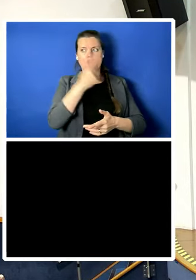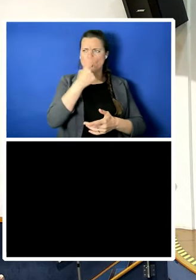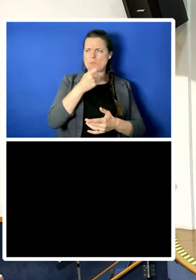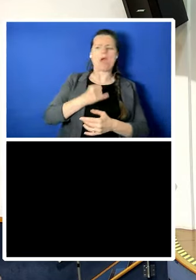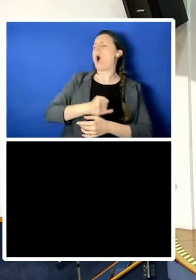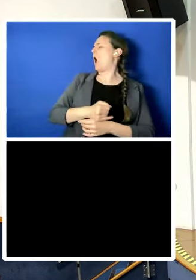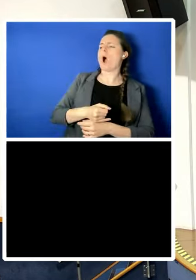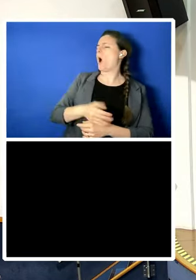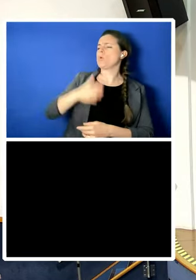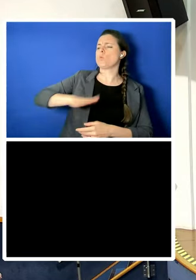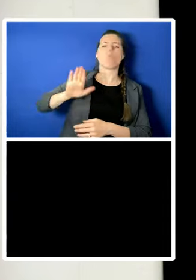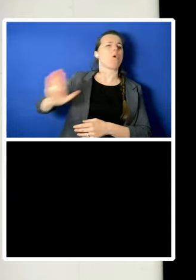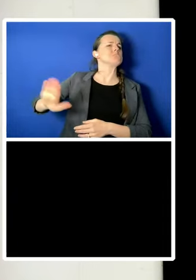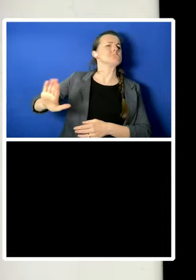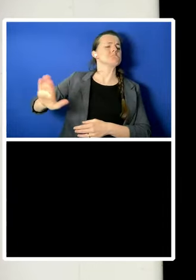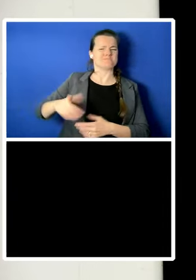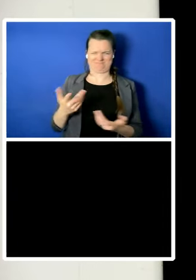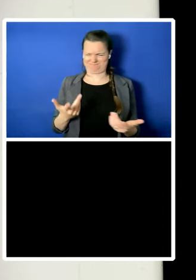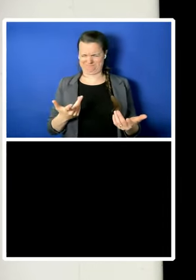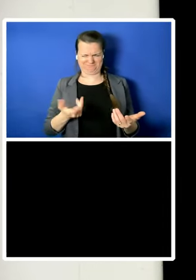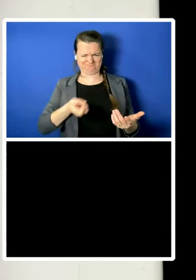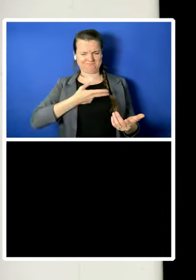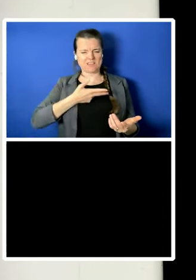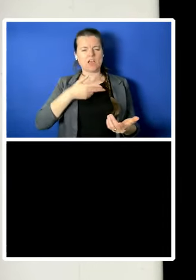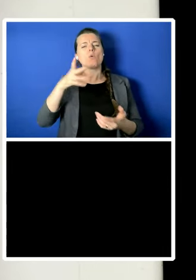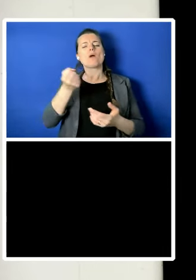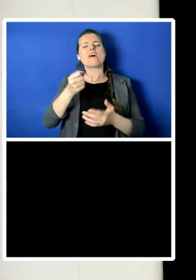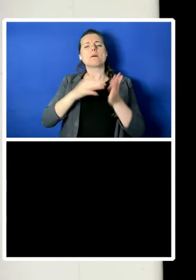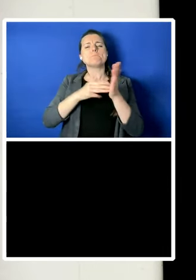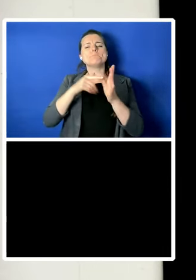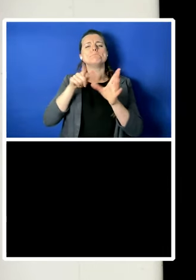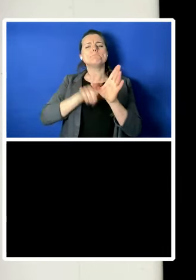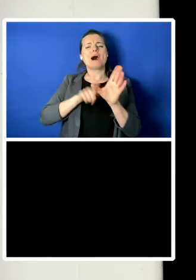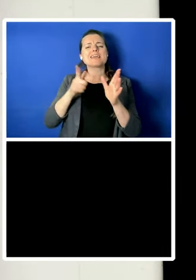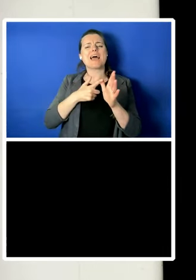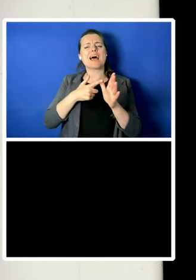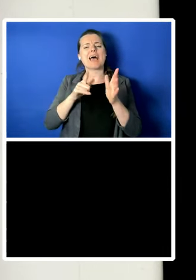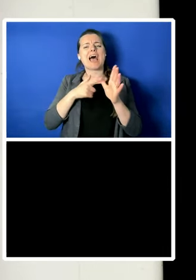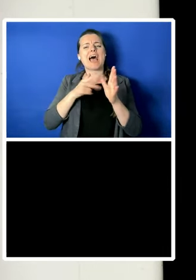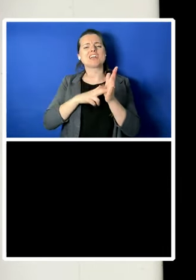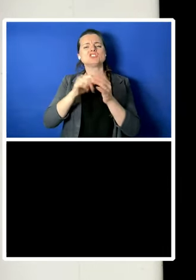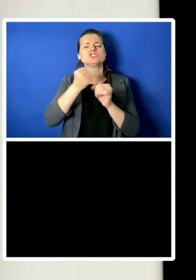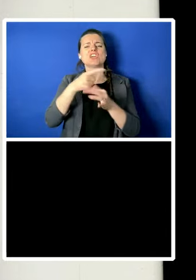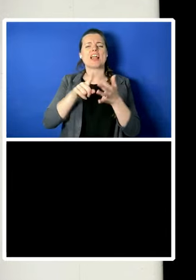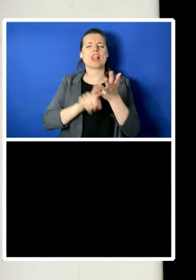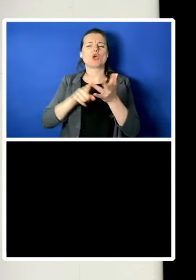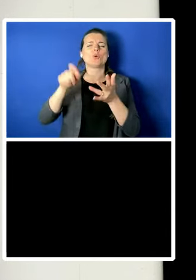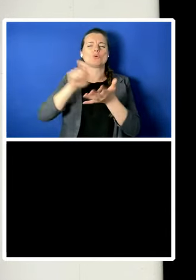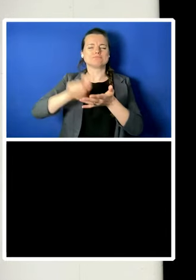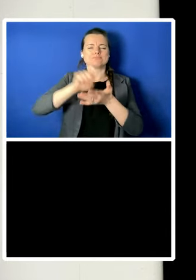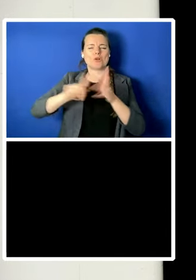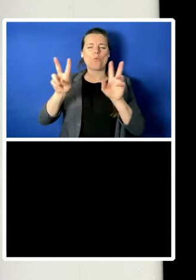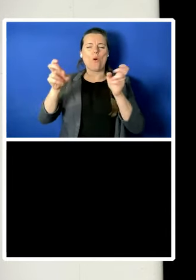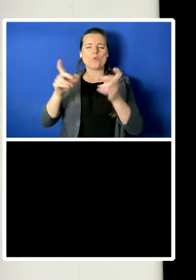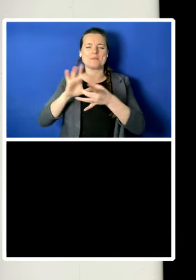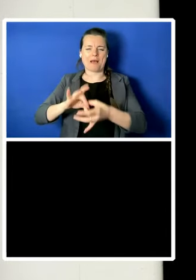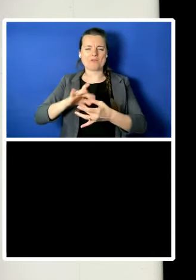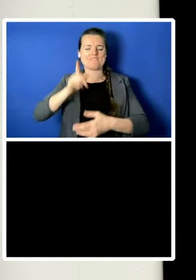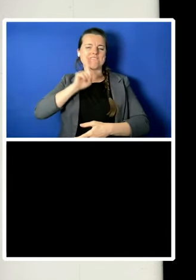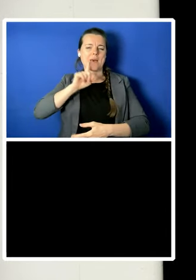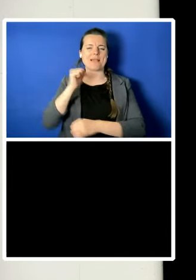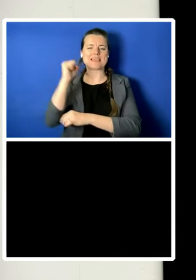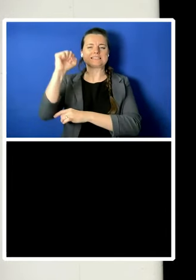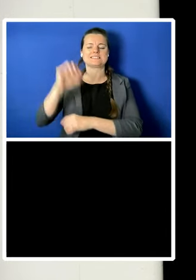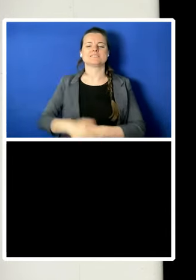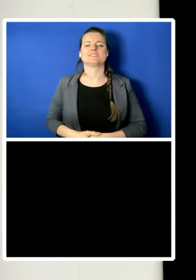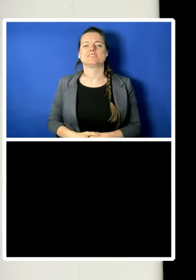quote by Maya Angelou on feminism. It goes like this. I am a feminist. I'd be stupid